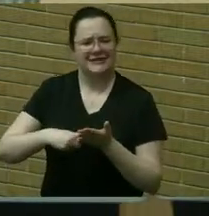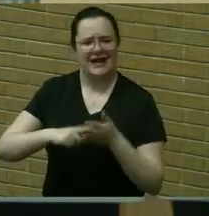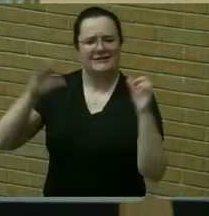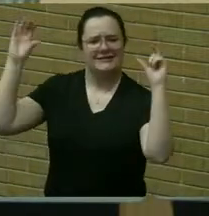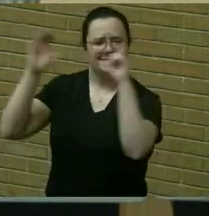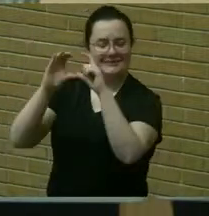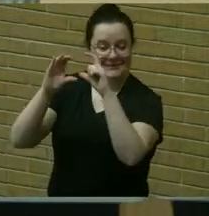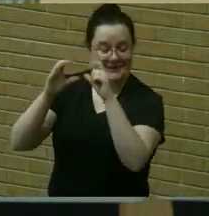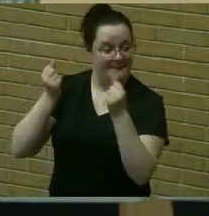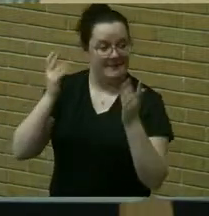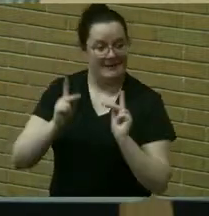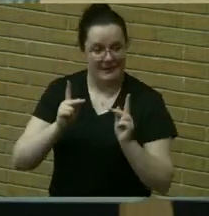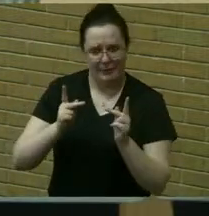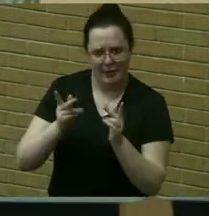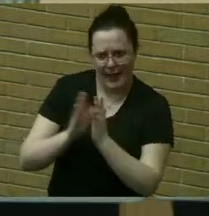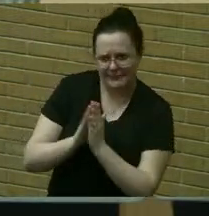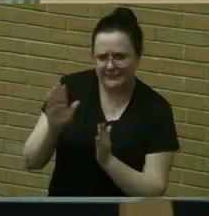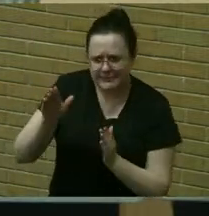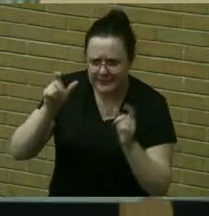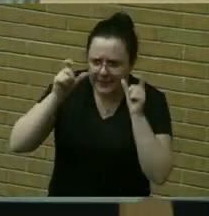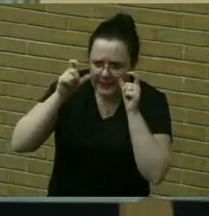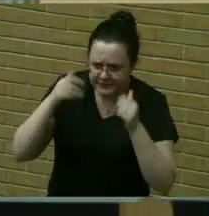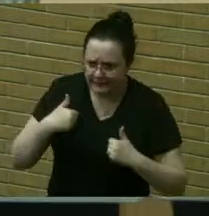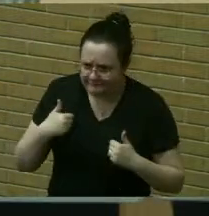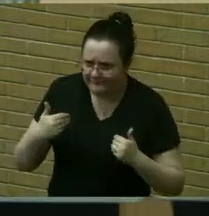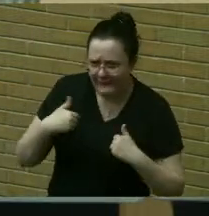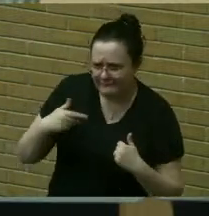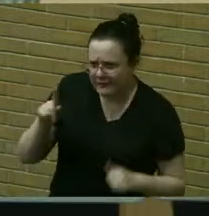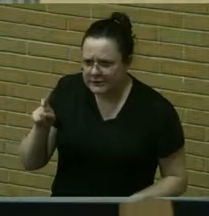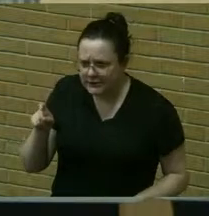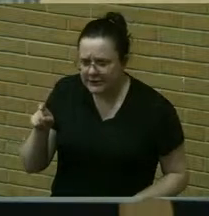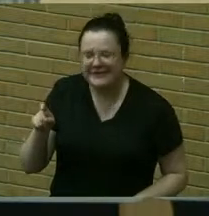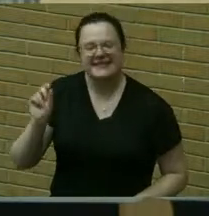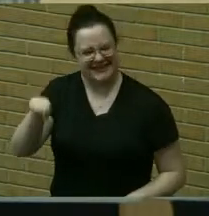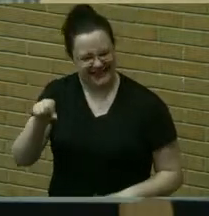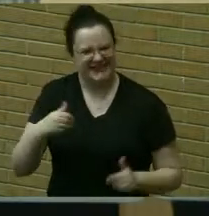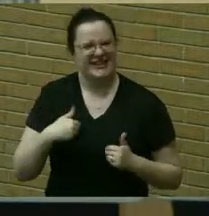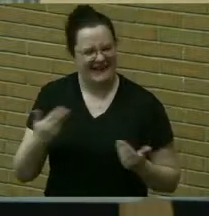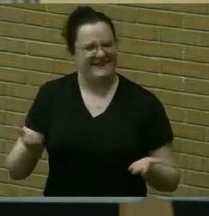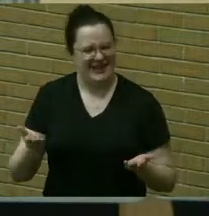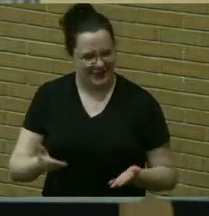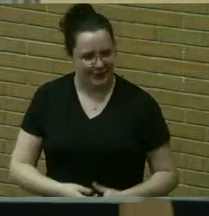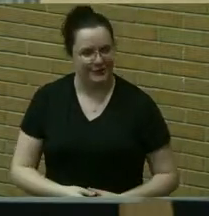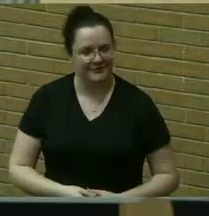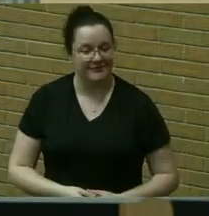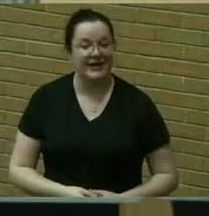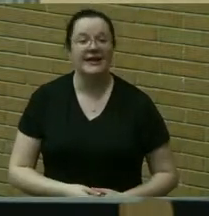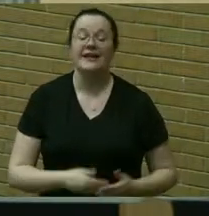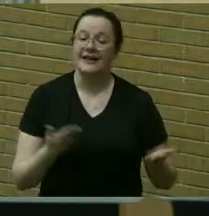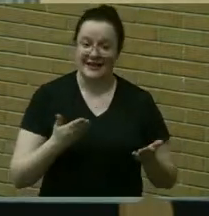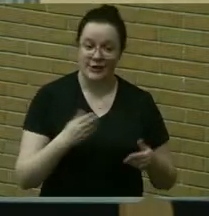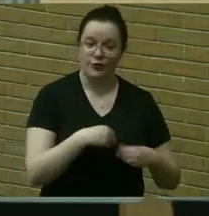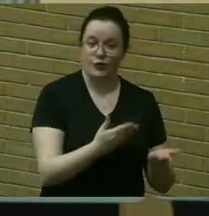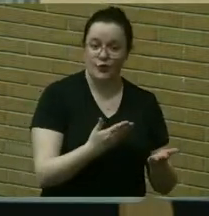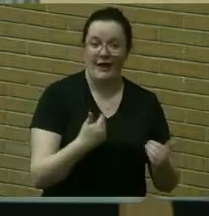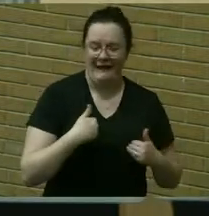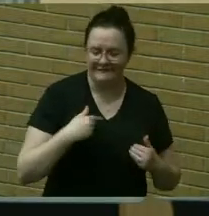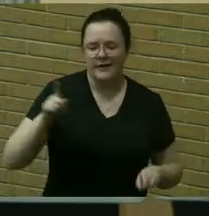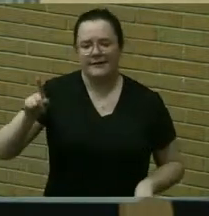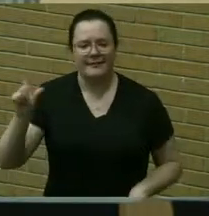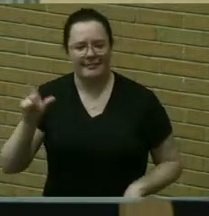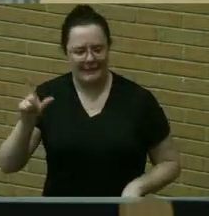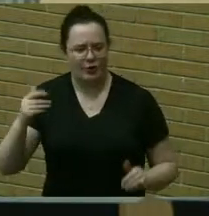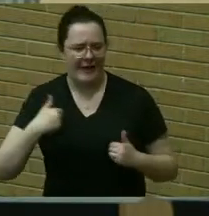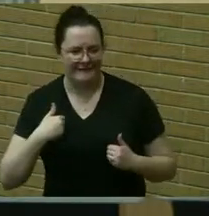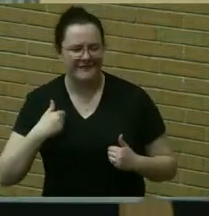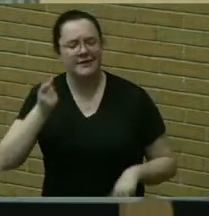about glasses we have eclipse glasses here there are eclipse glasses in the library they are free but we do ask